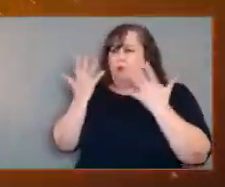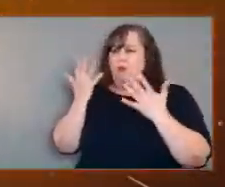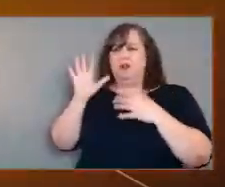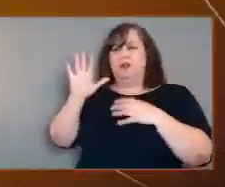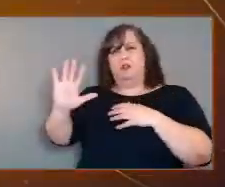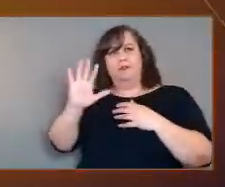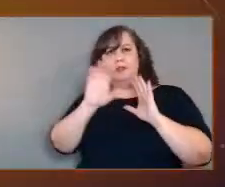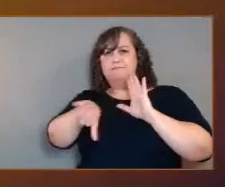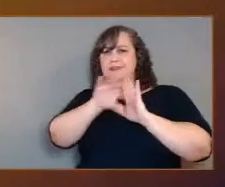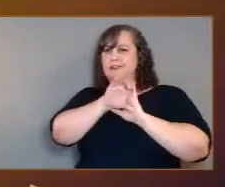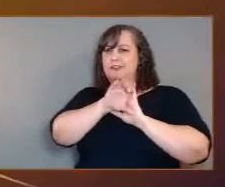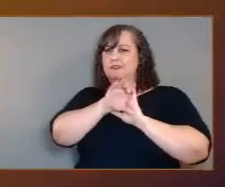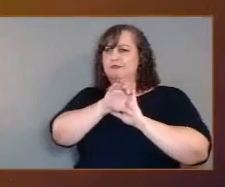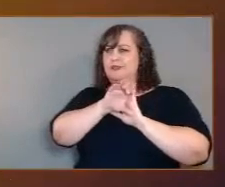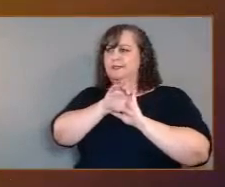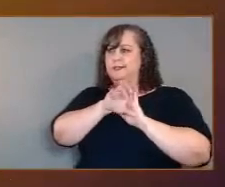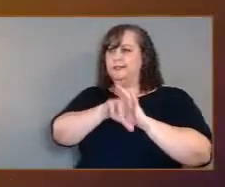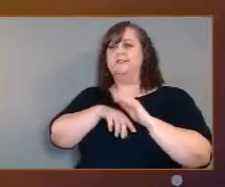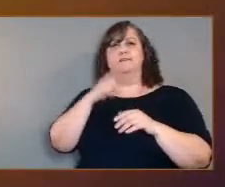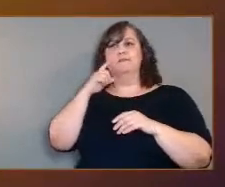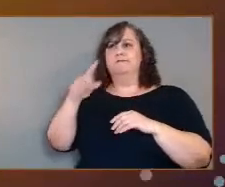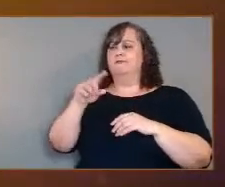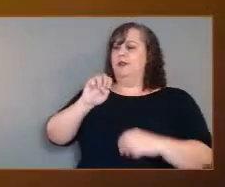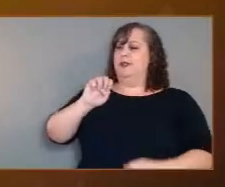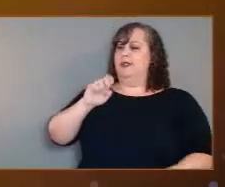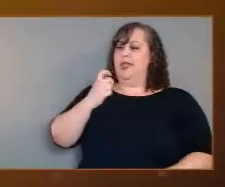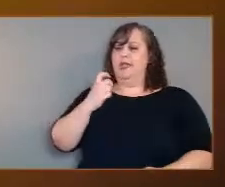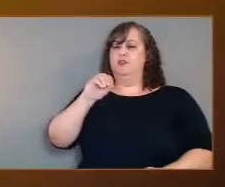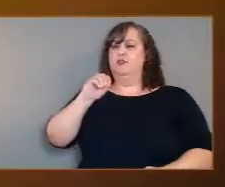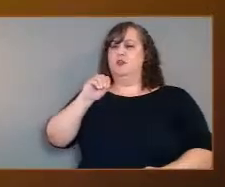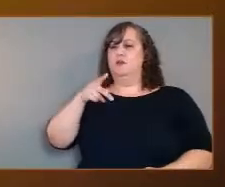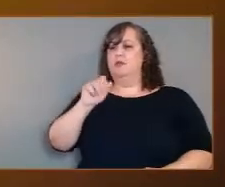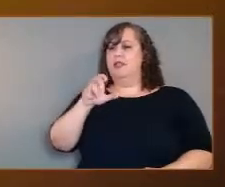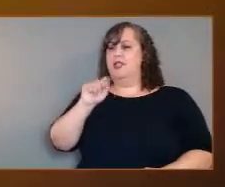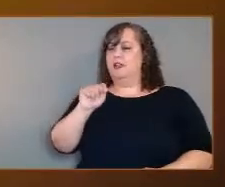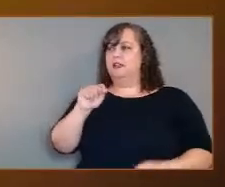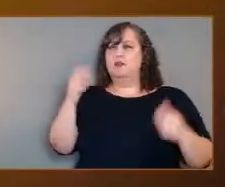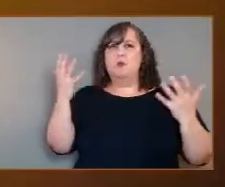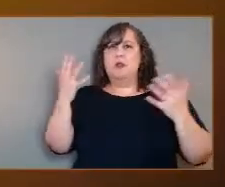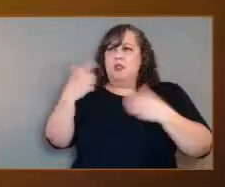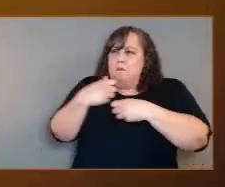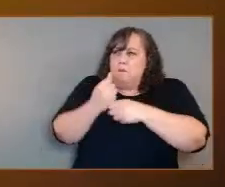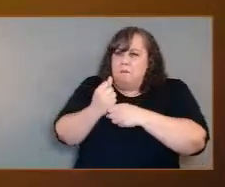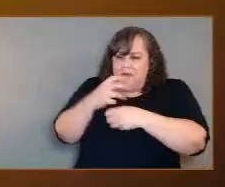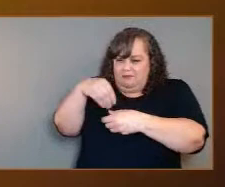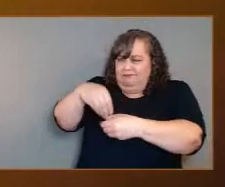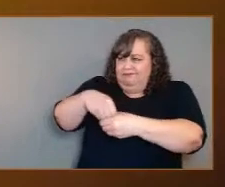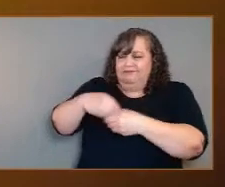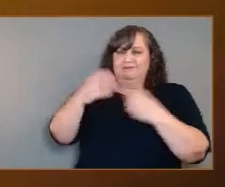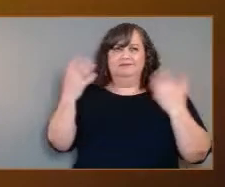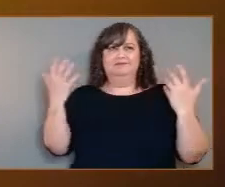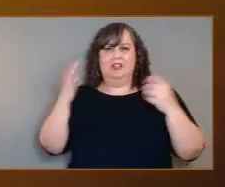What are they made of? What are their environments like? How have they evolved over time?